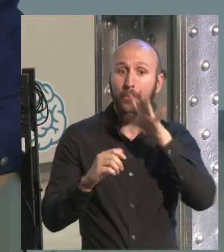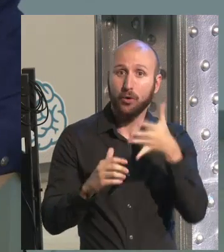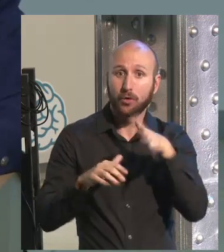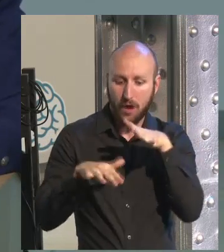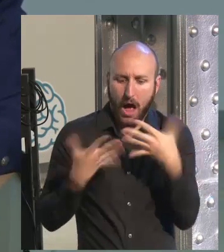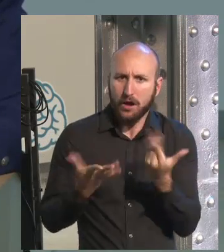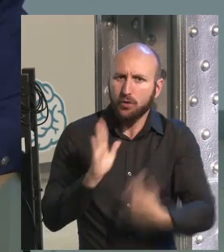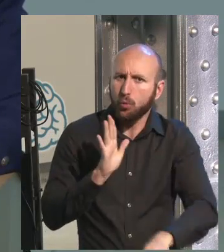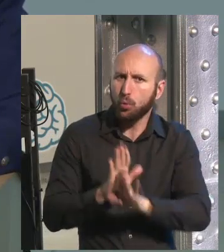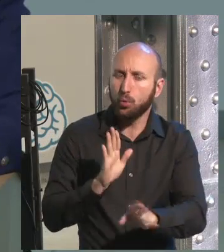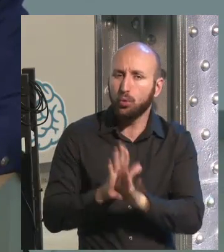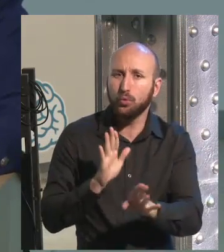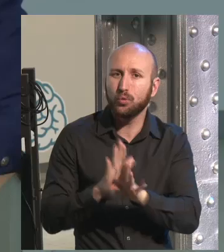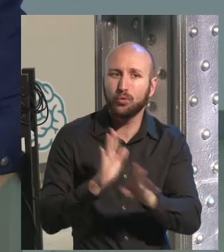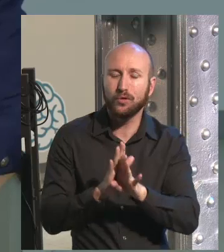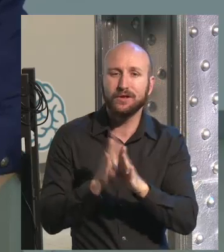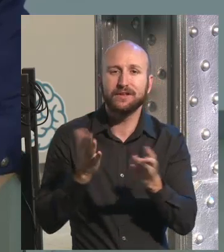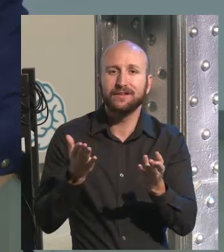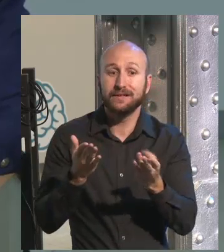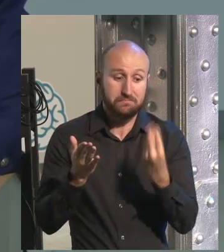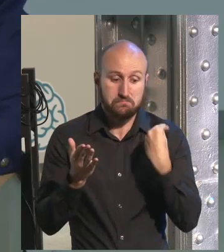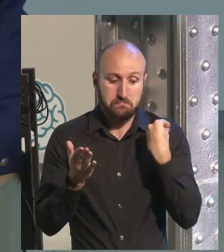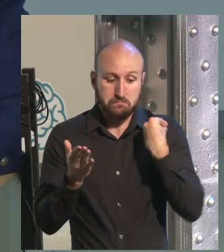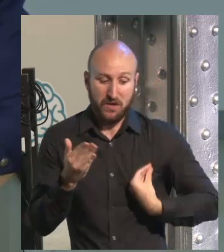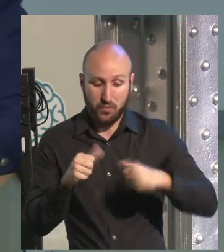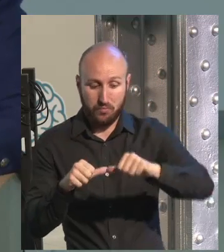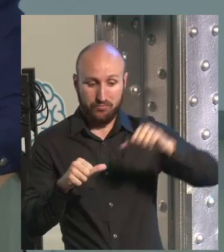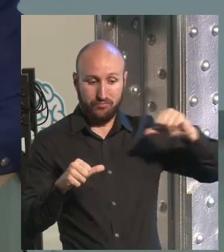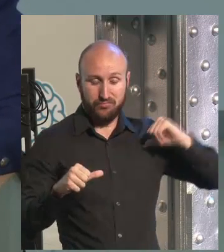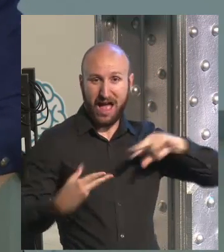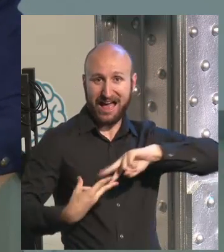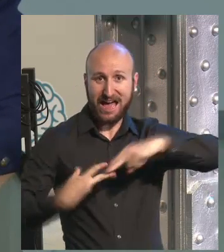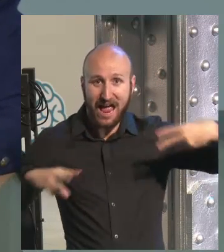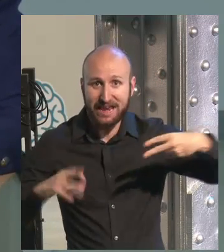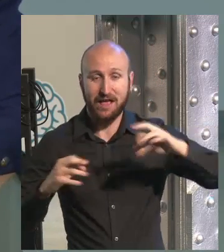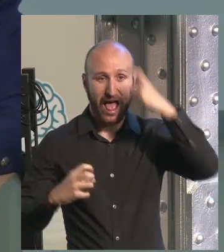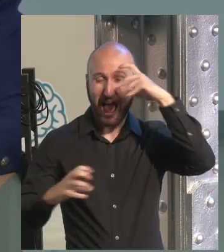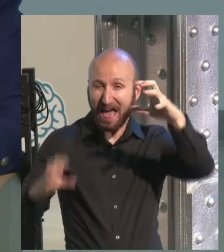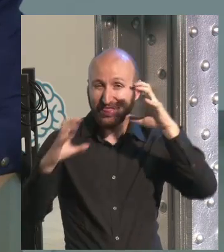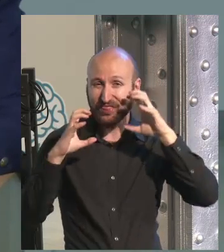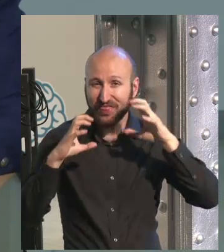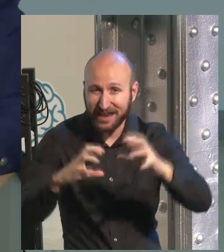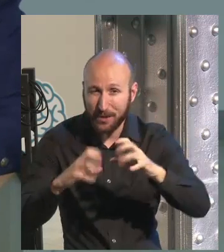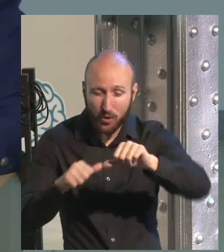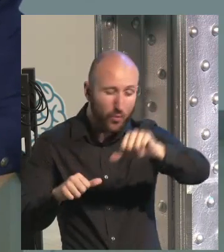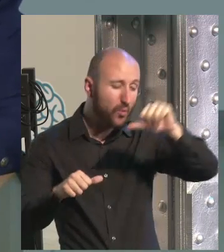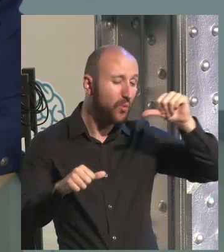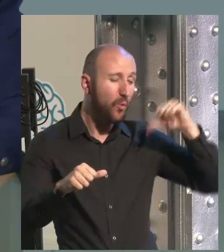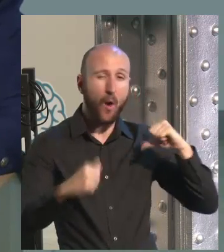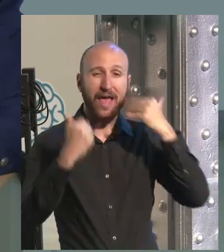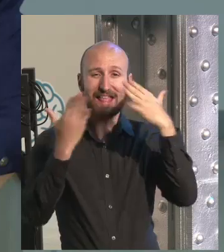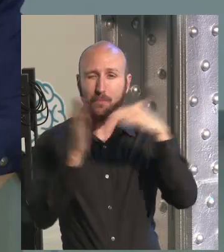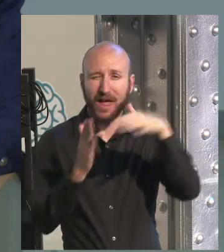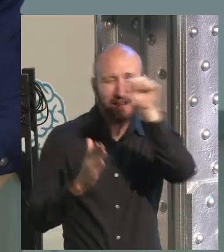result of education, because we still have the same genes, the same brain, the